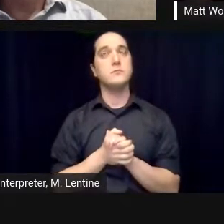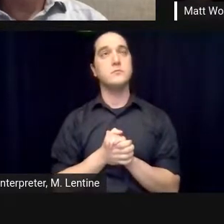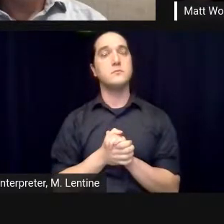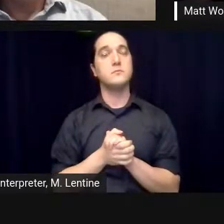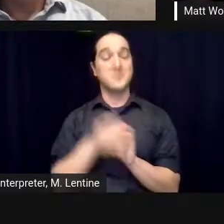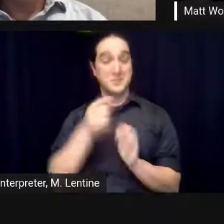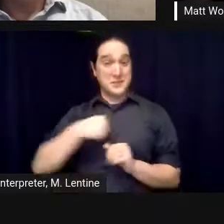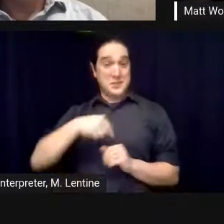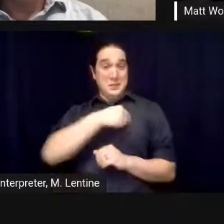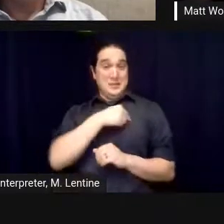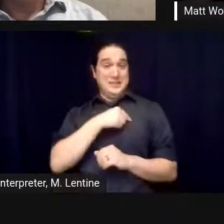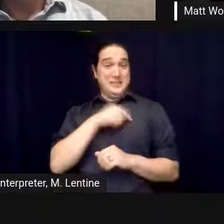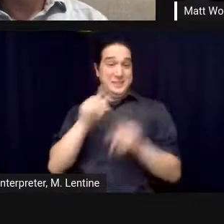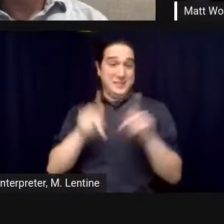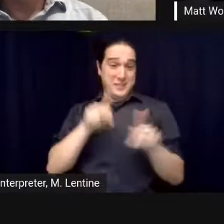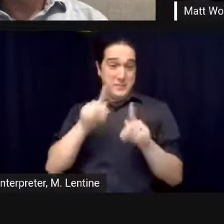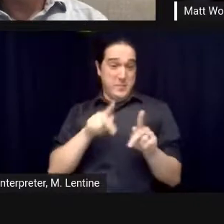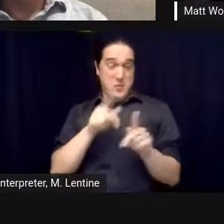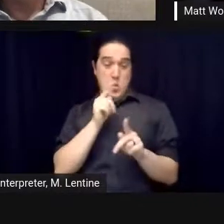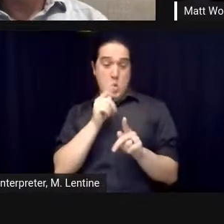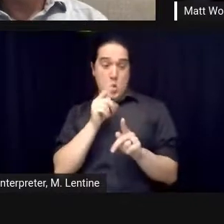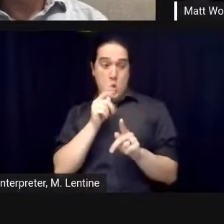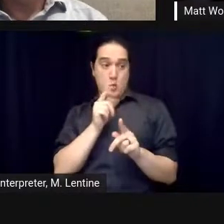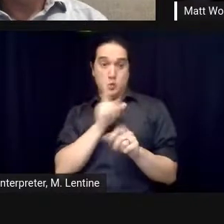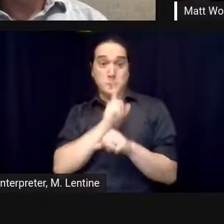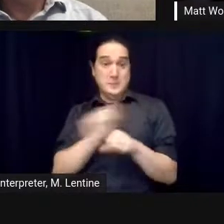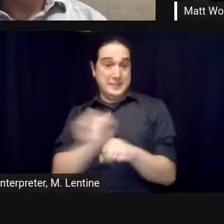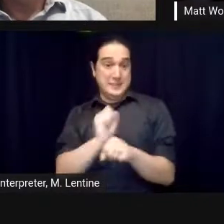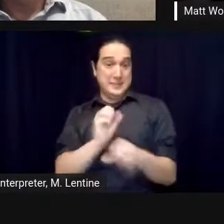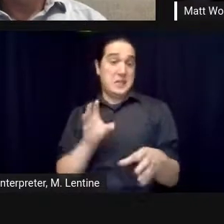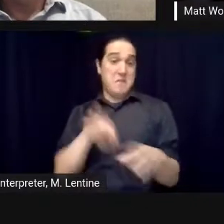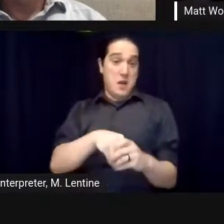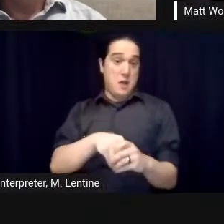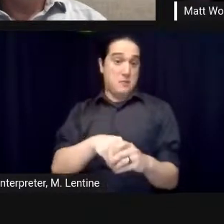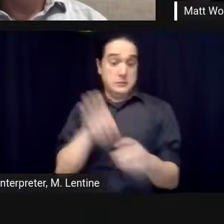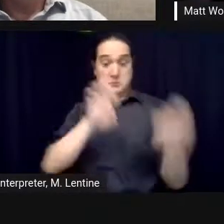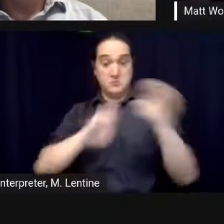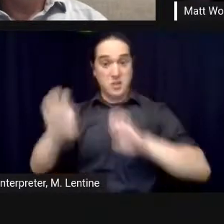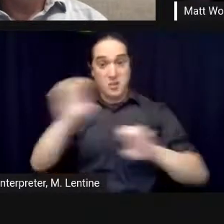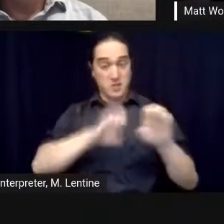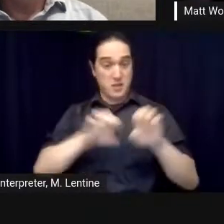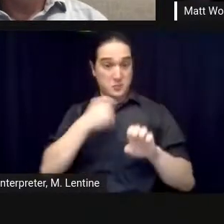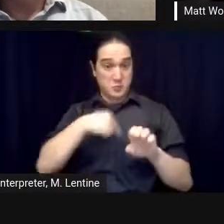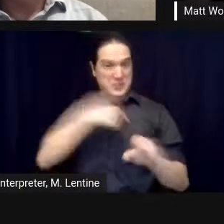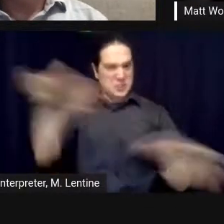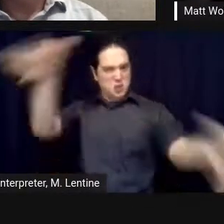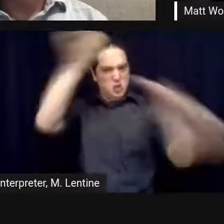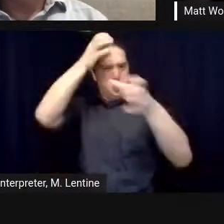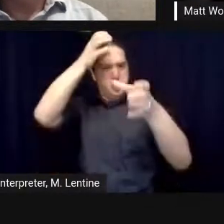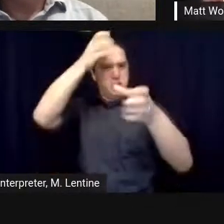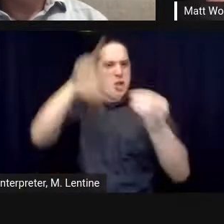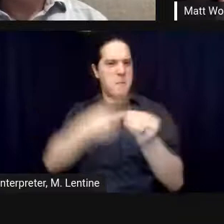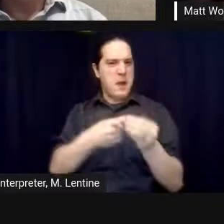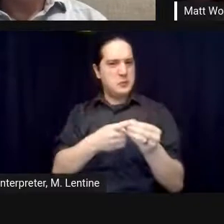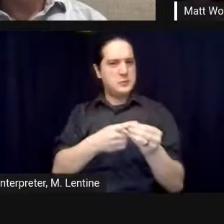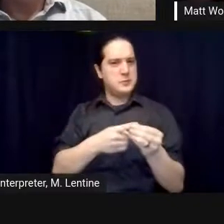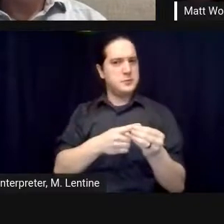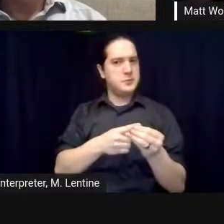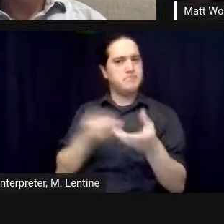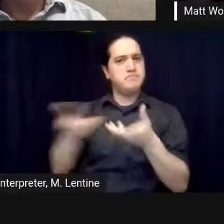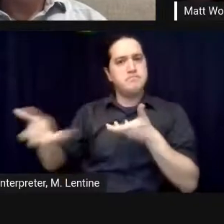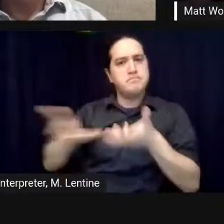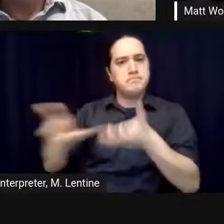in communicating the reality of what we were trying to do so uh there is also a game that